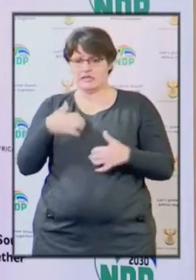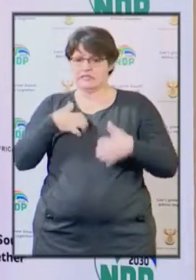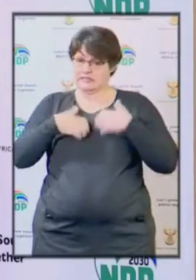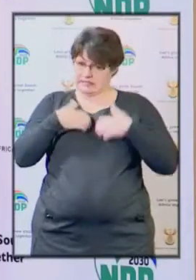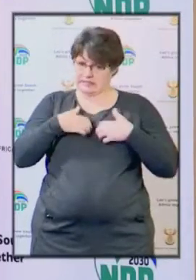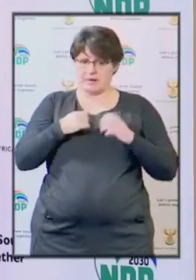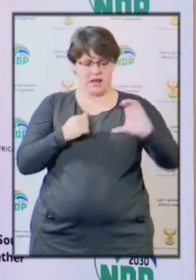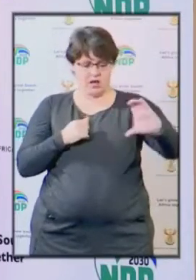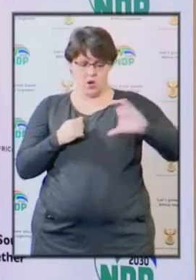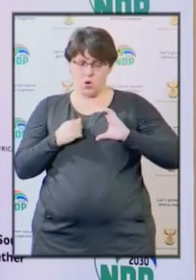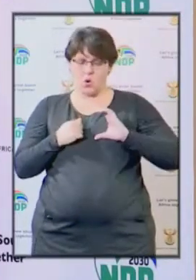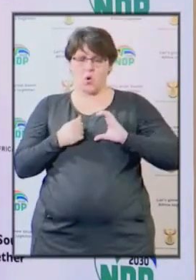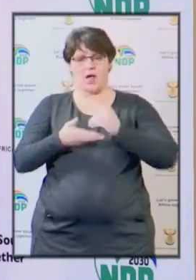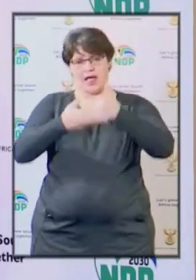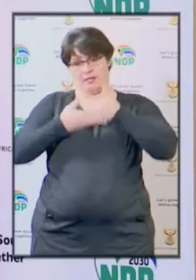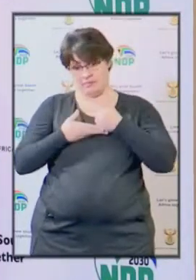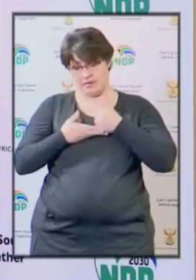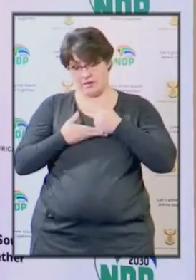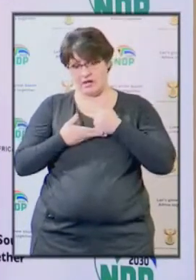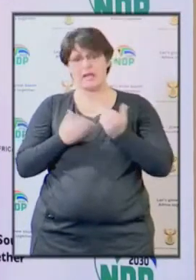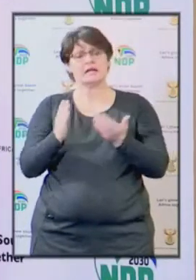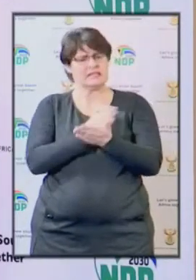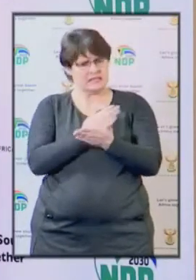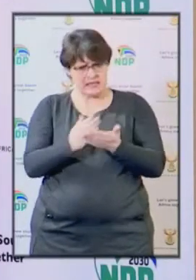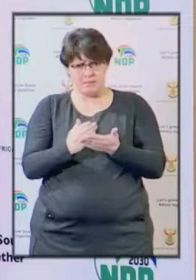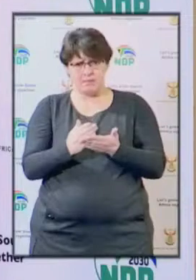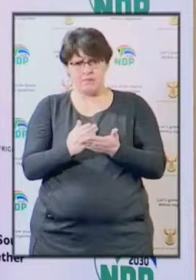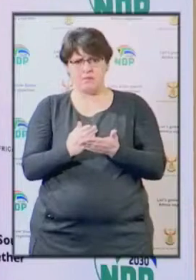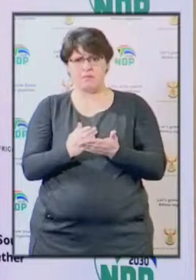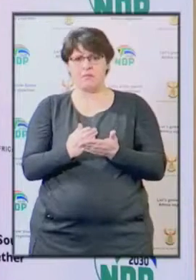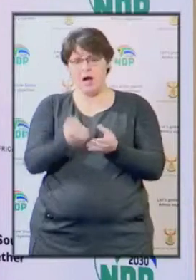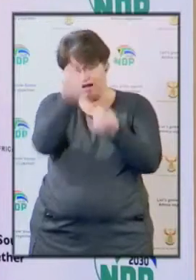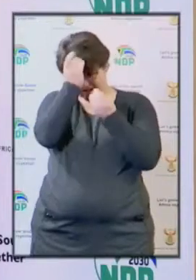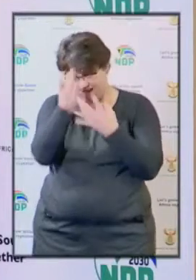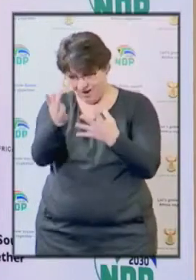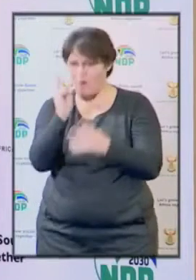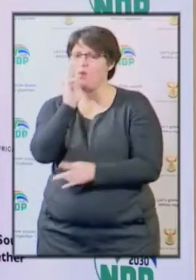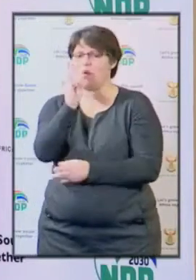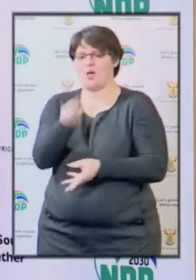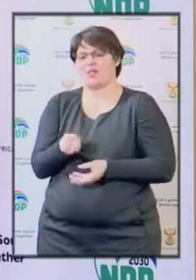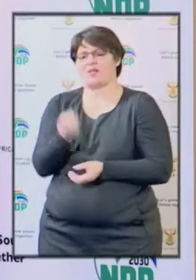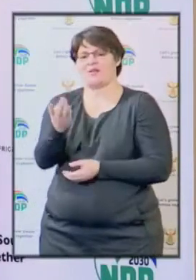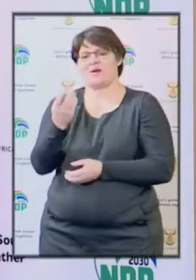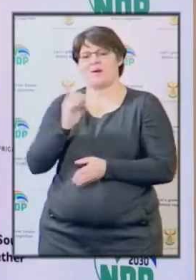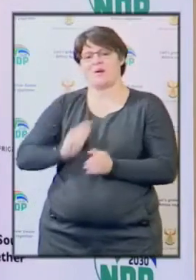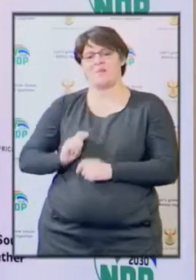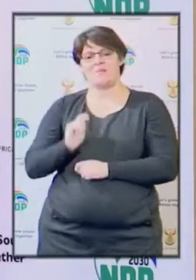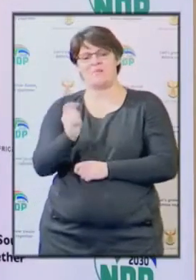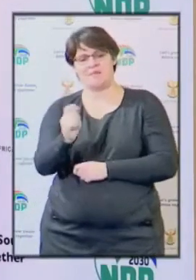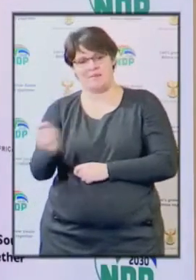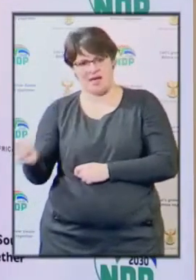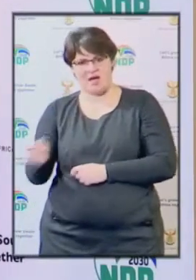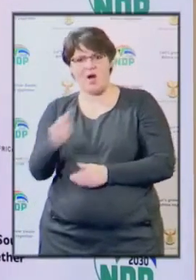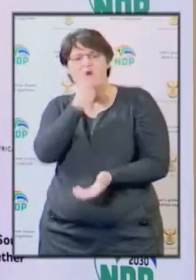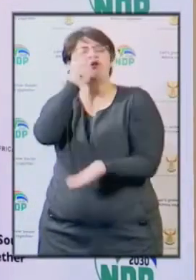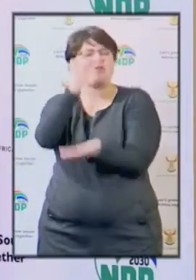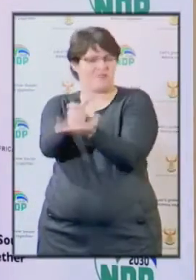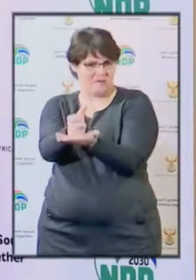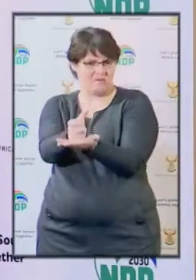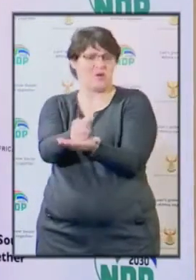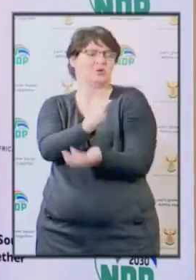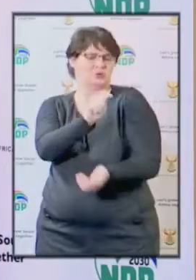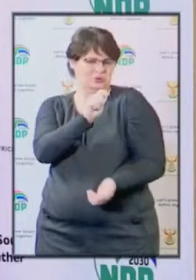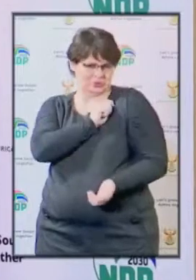forward to this relief. Some have already received the positive news in terms of receiving confirmation that